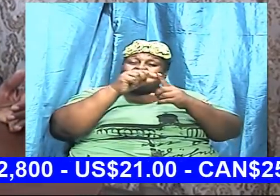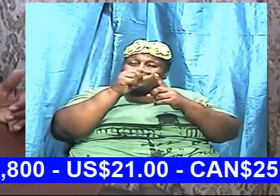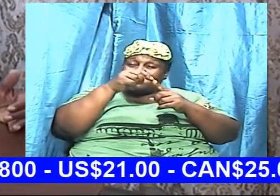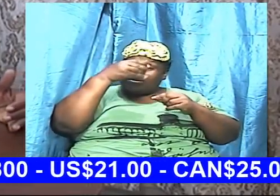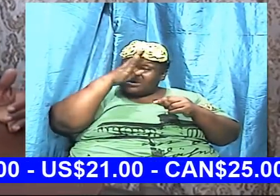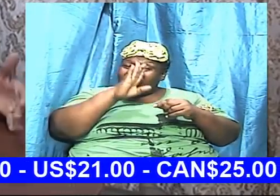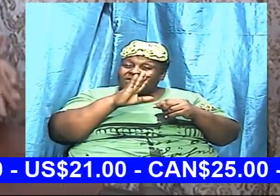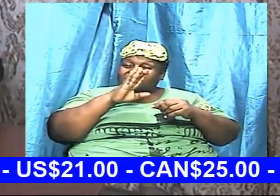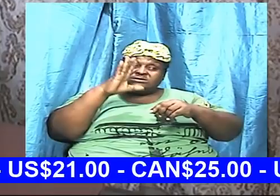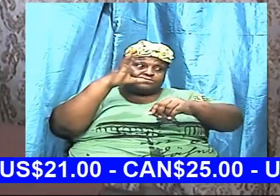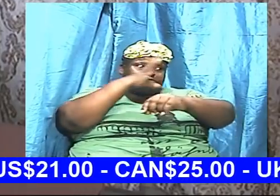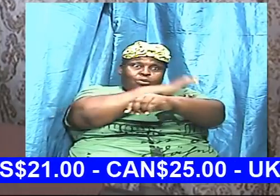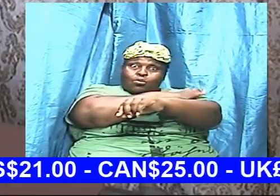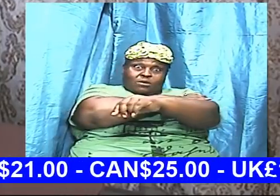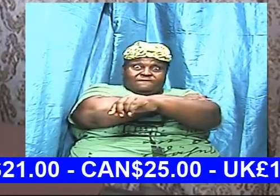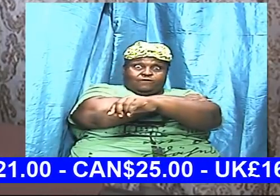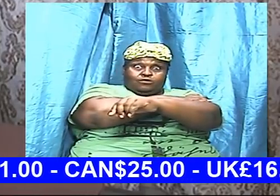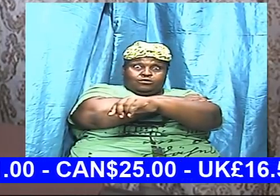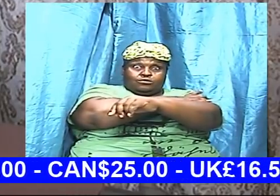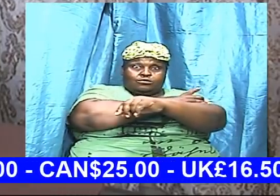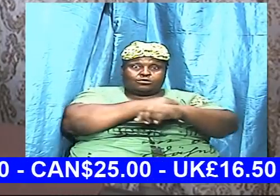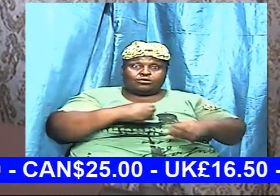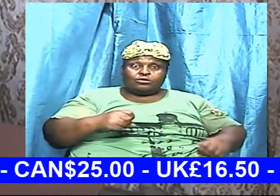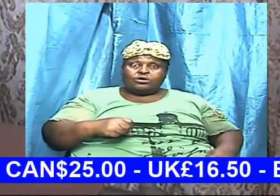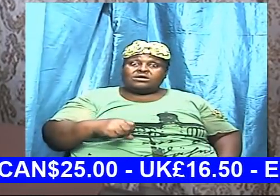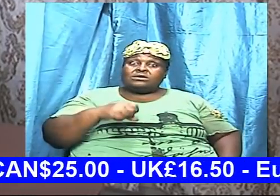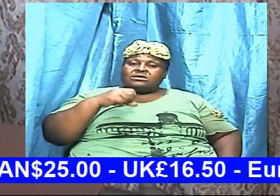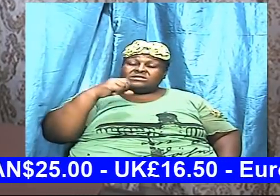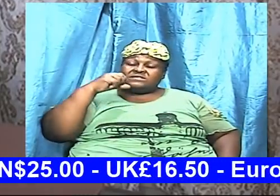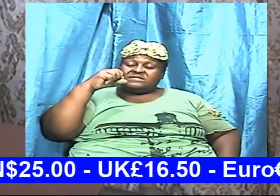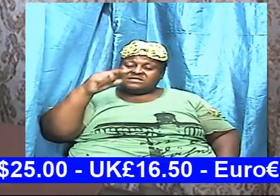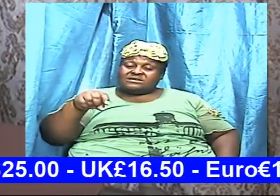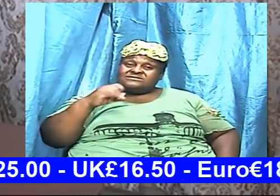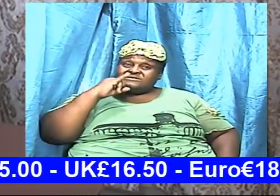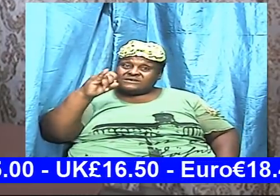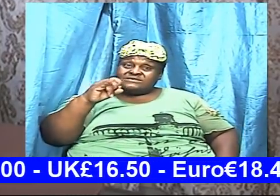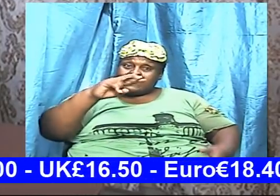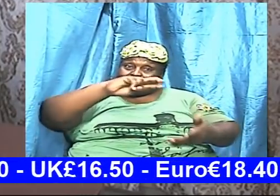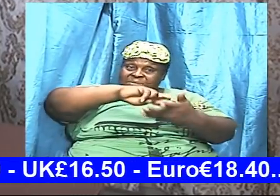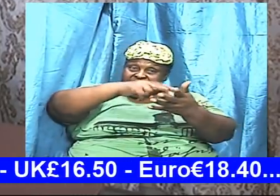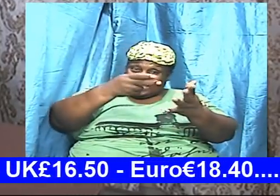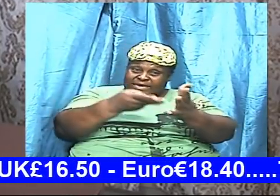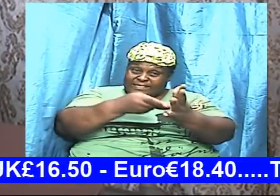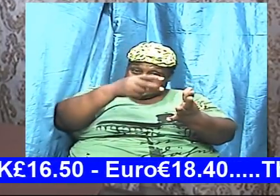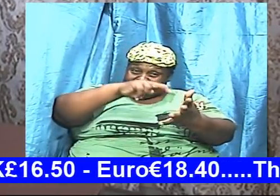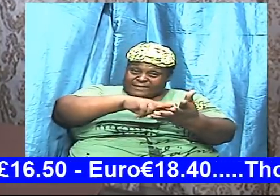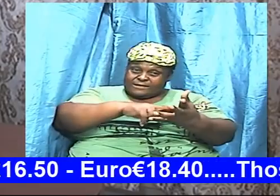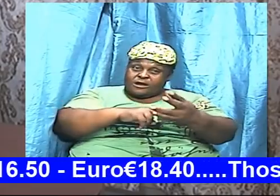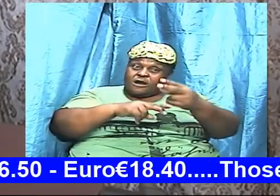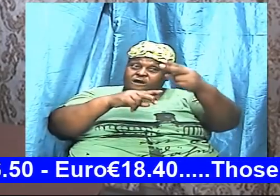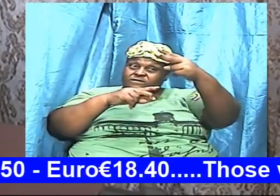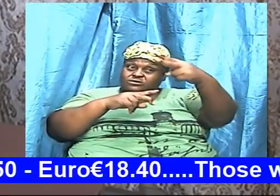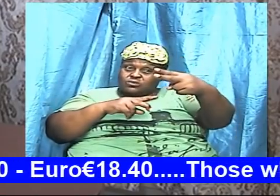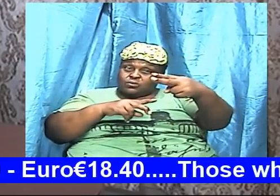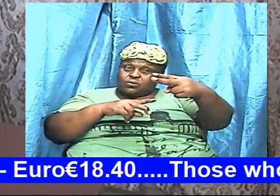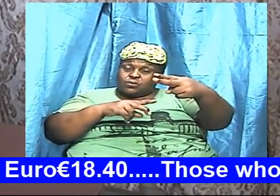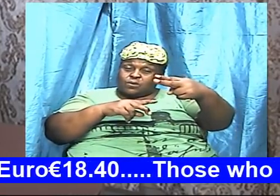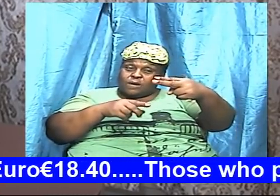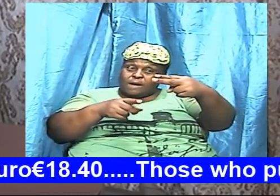most high God this is the concept of the two mounted sword God speaking